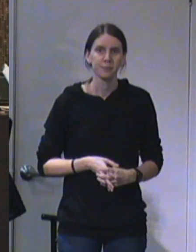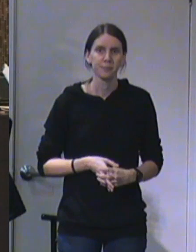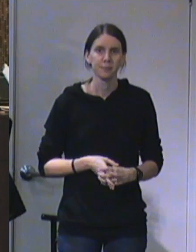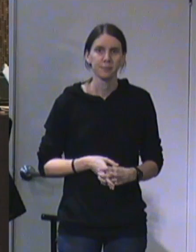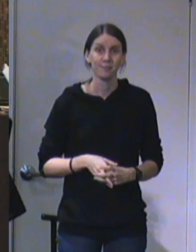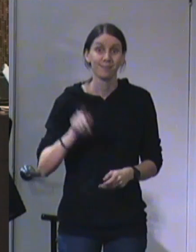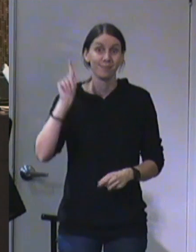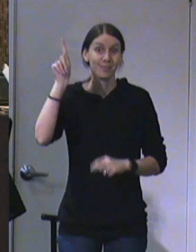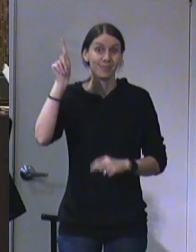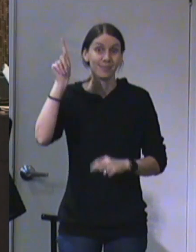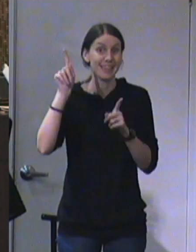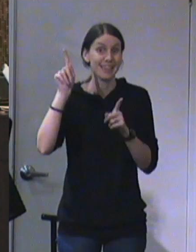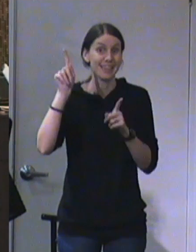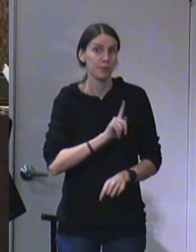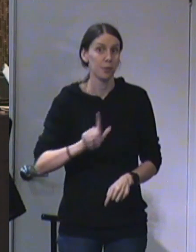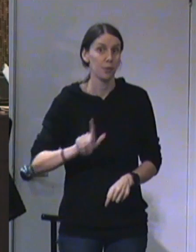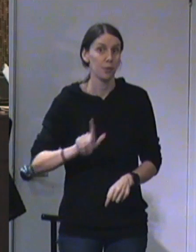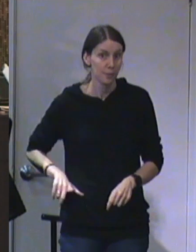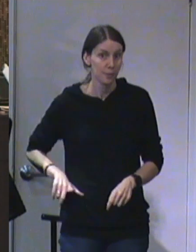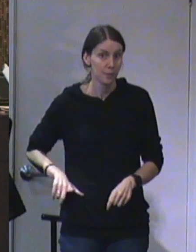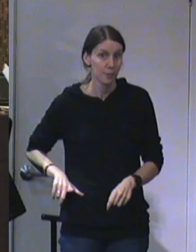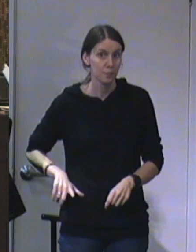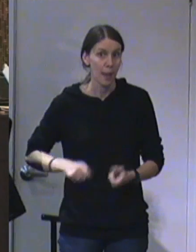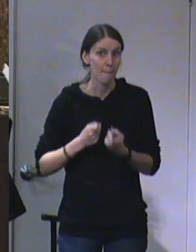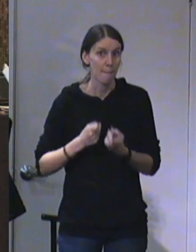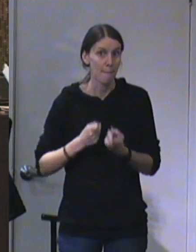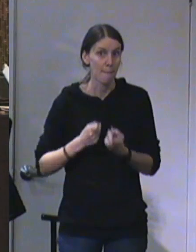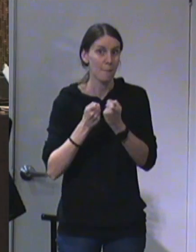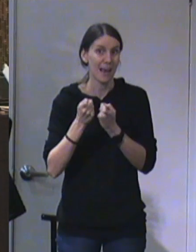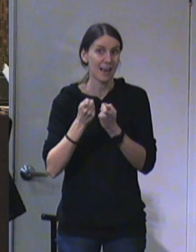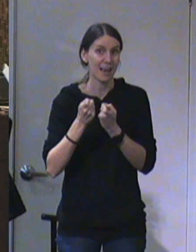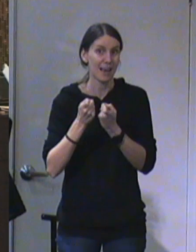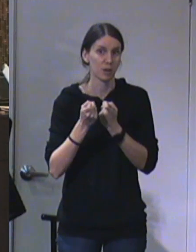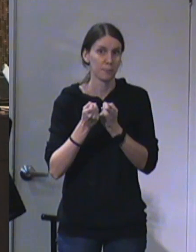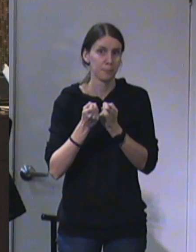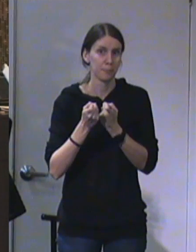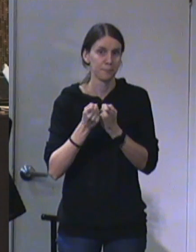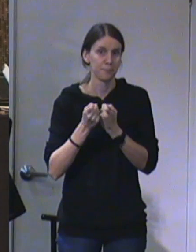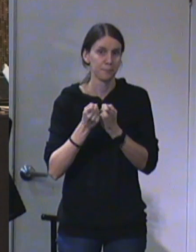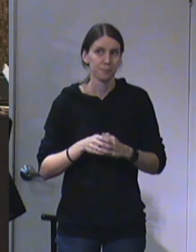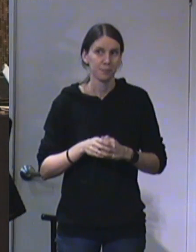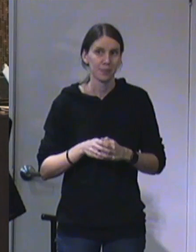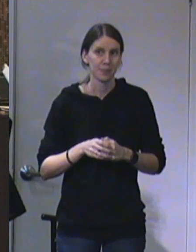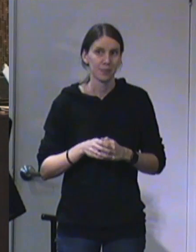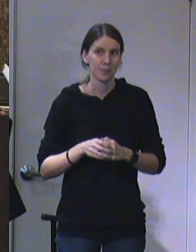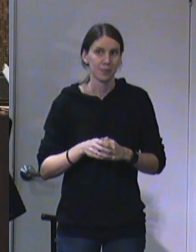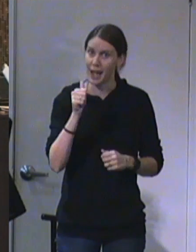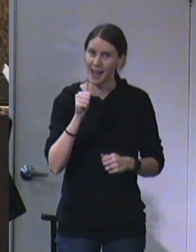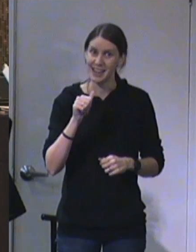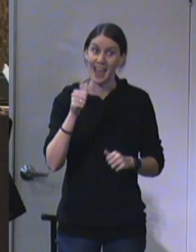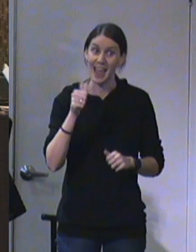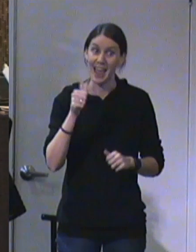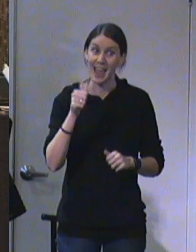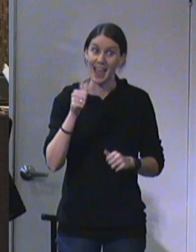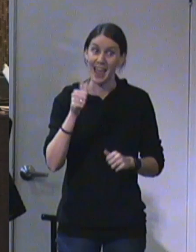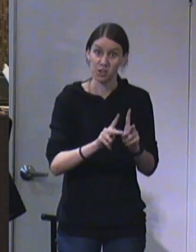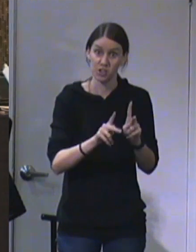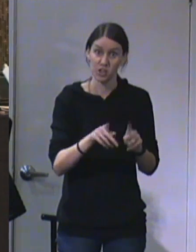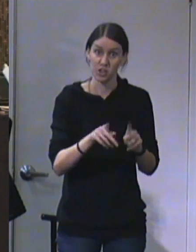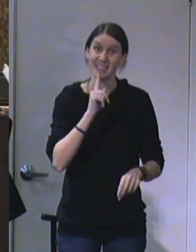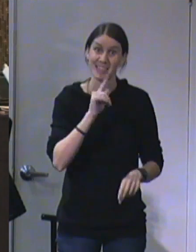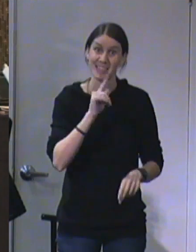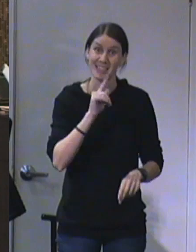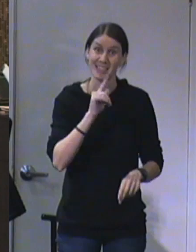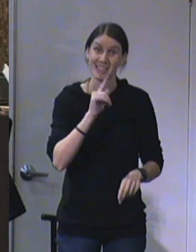And He is Lord. He is Master. Now, not everyone will identify Him as such,